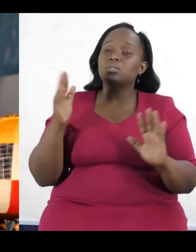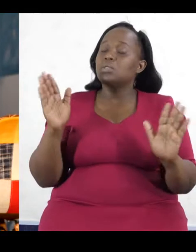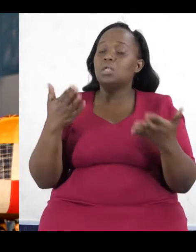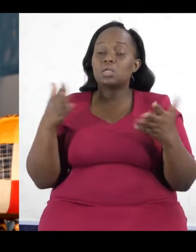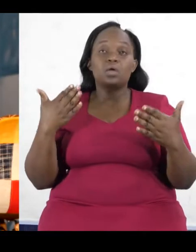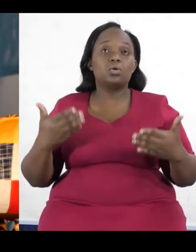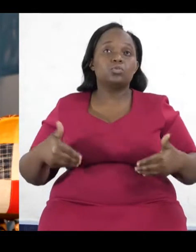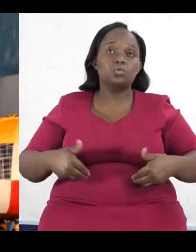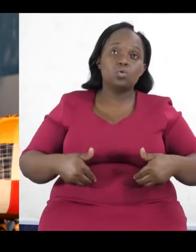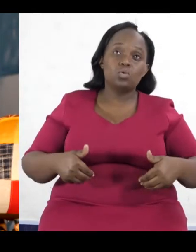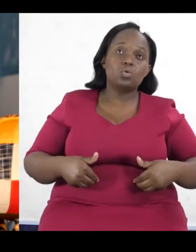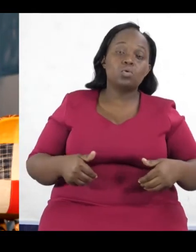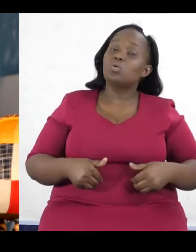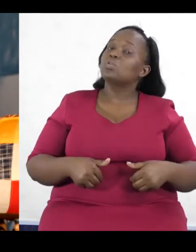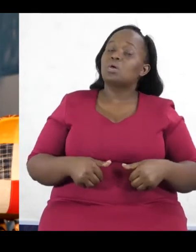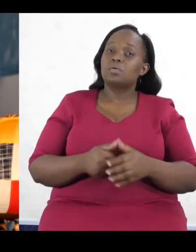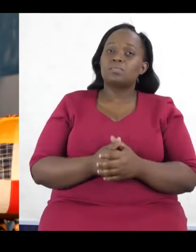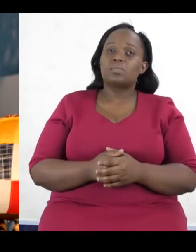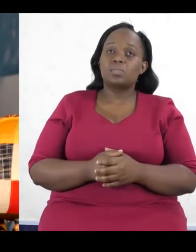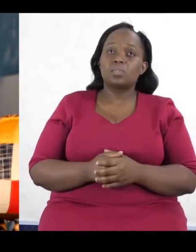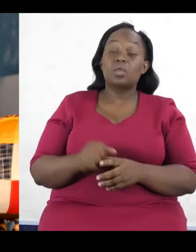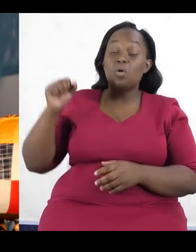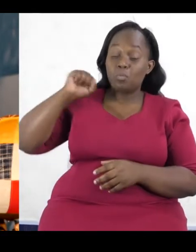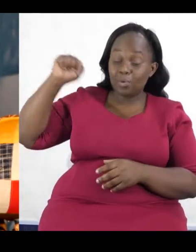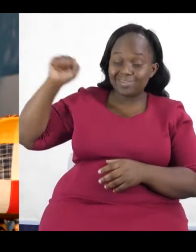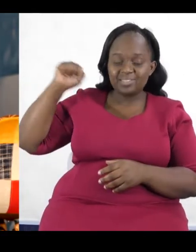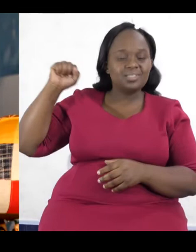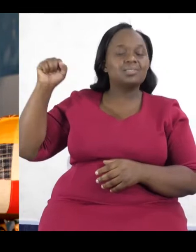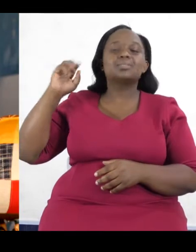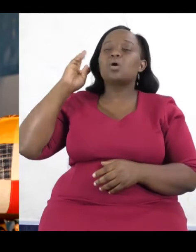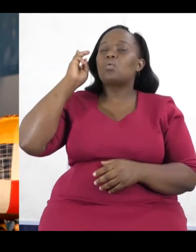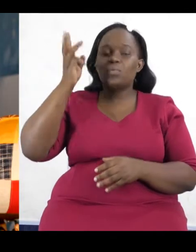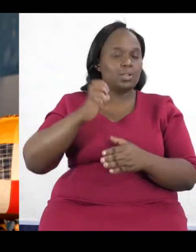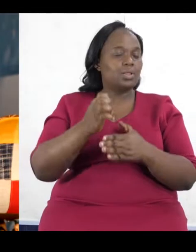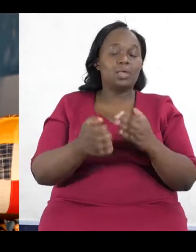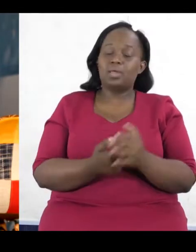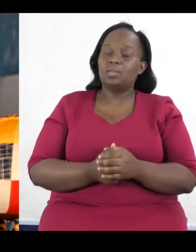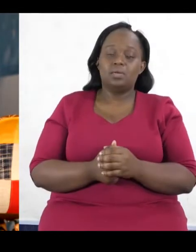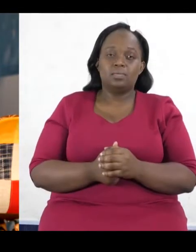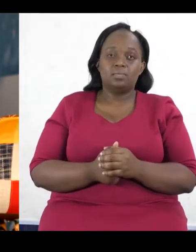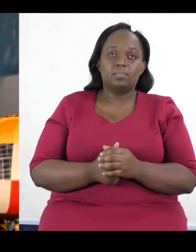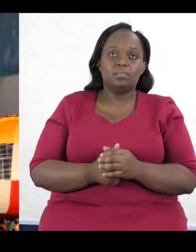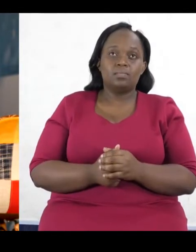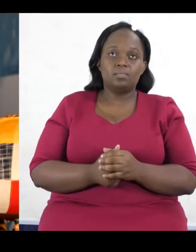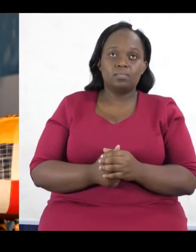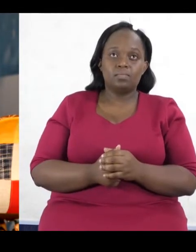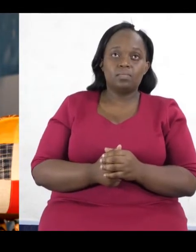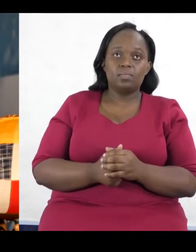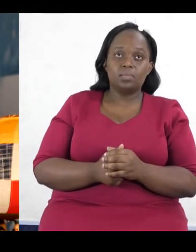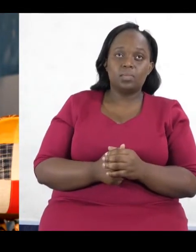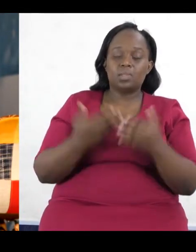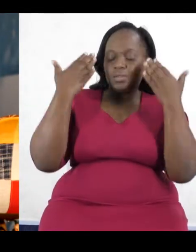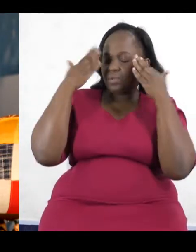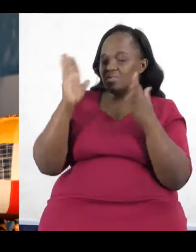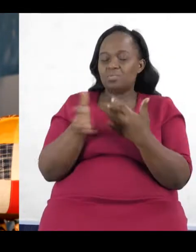But I'd like, I just like to urge young people that, yes, politics might, and this is something that million-year-olds see, like, oh my God, it's so toxic.